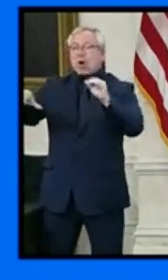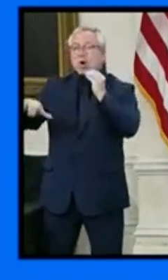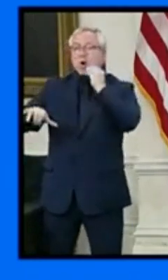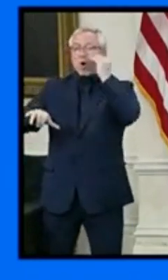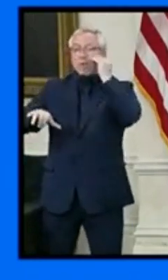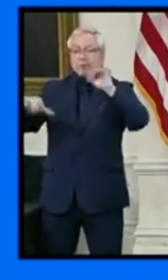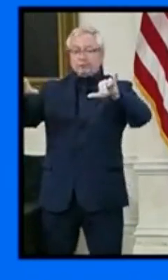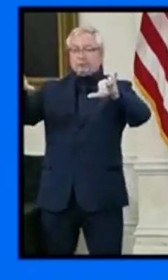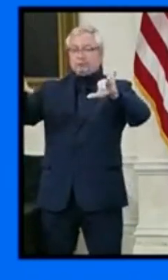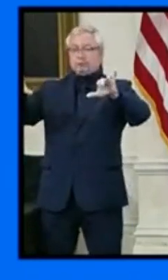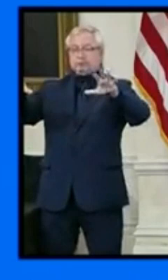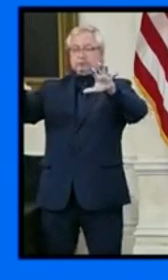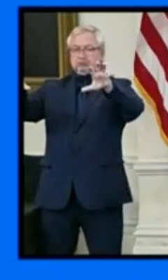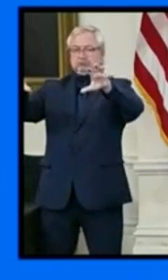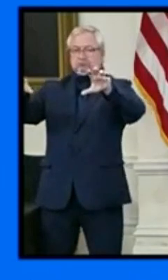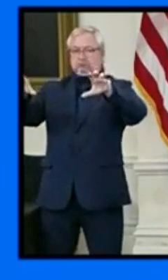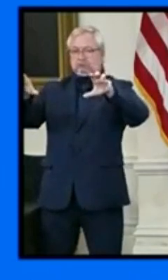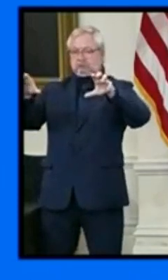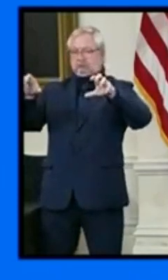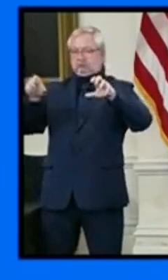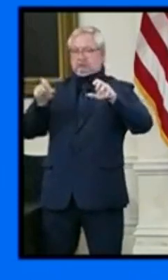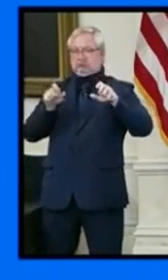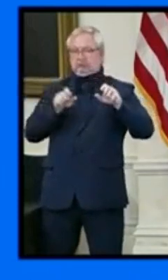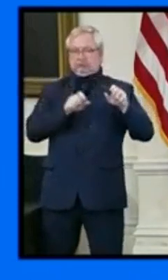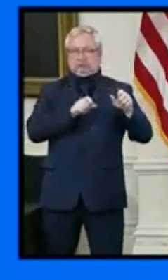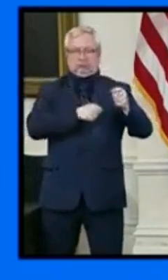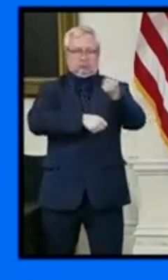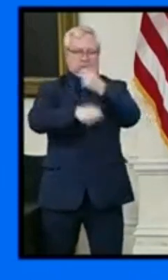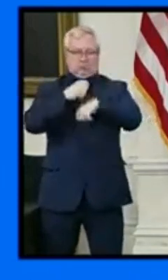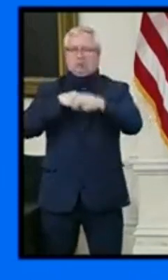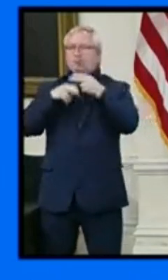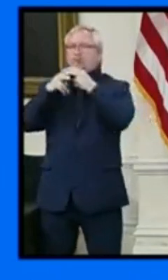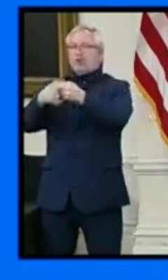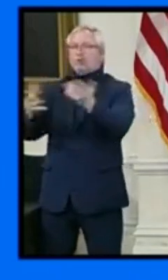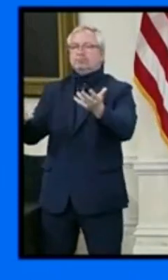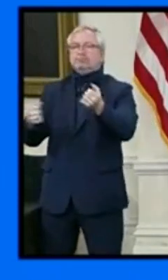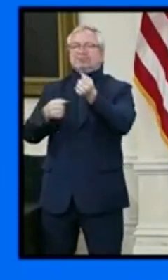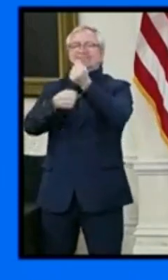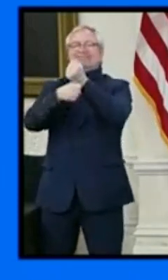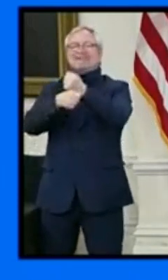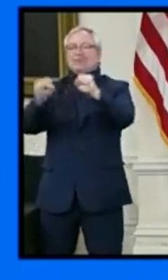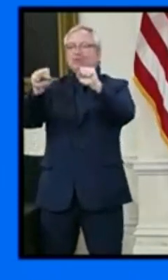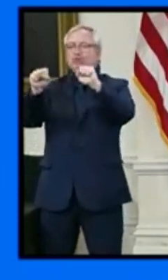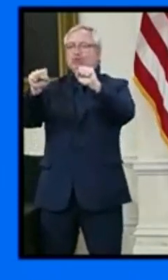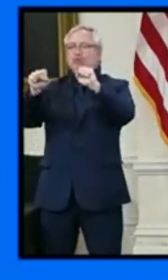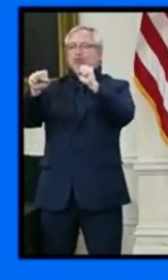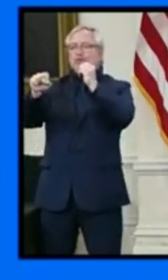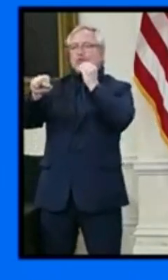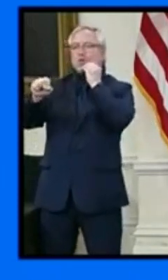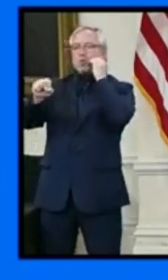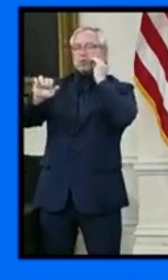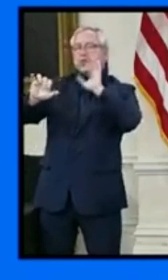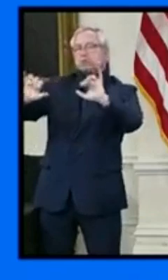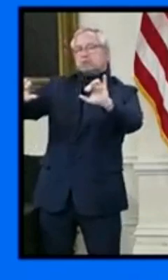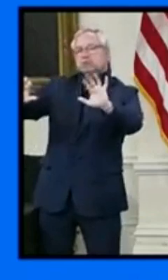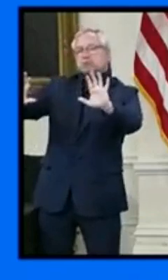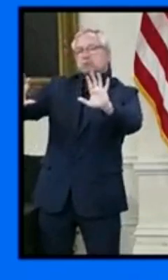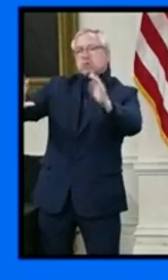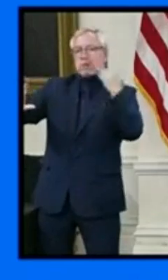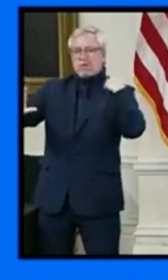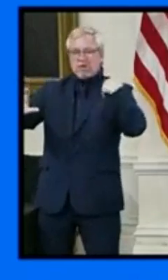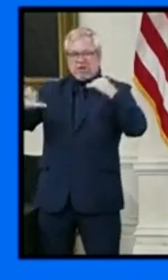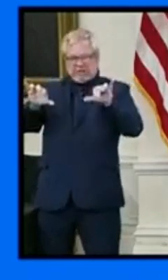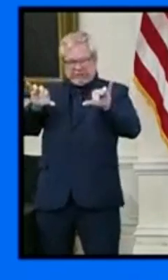will be moving instead to a safer-at-home public health advisory. Based on extensive